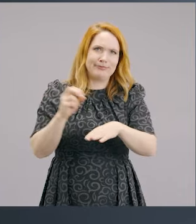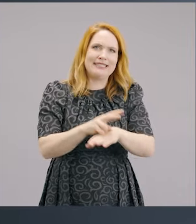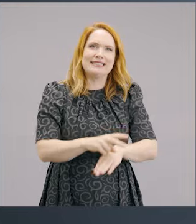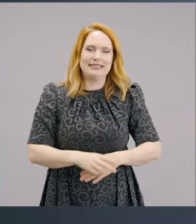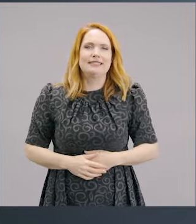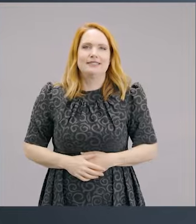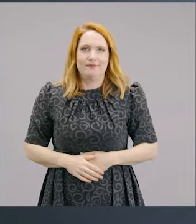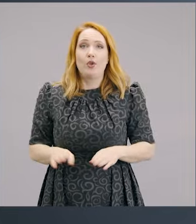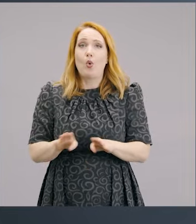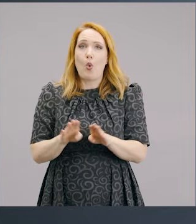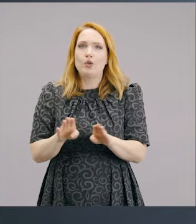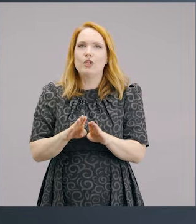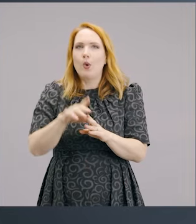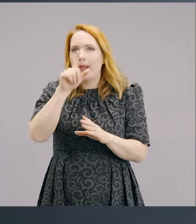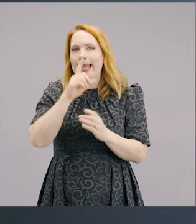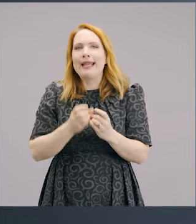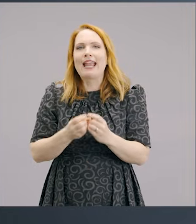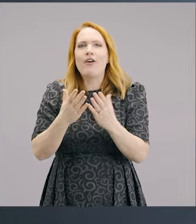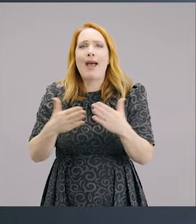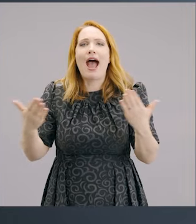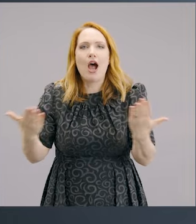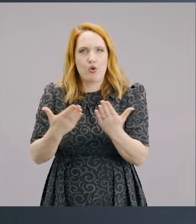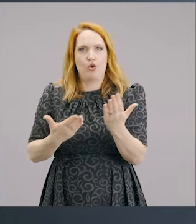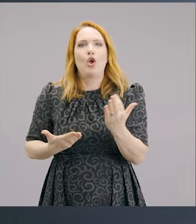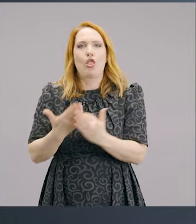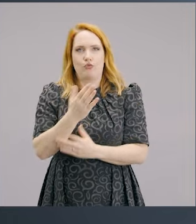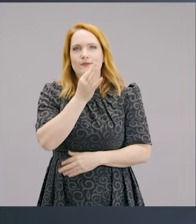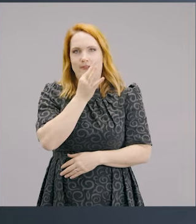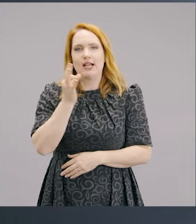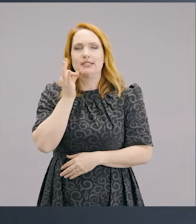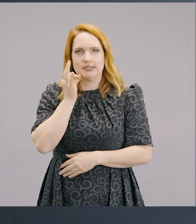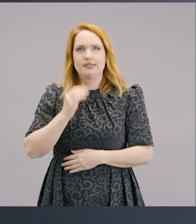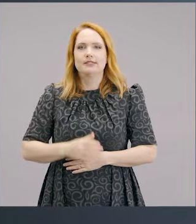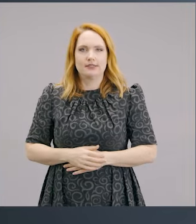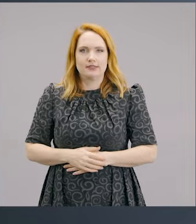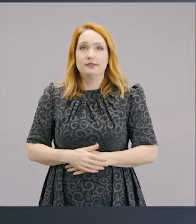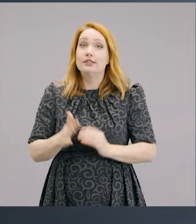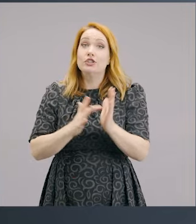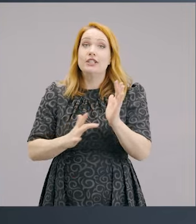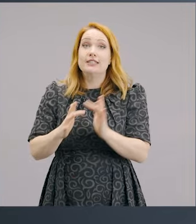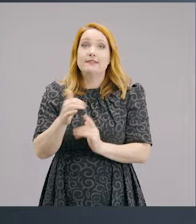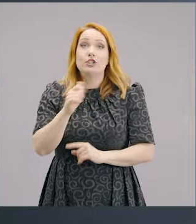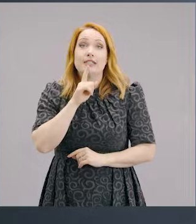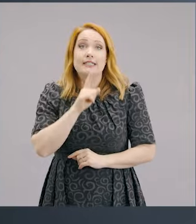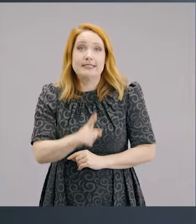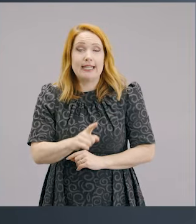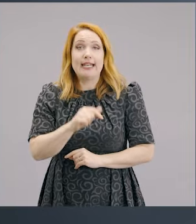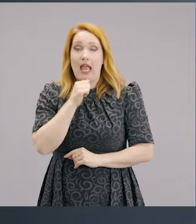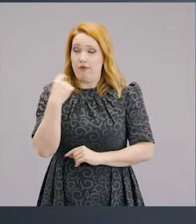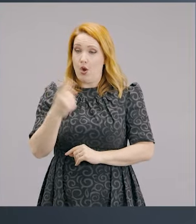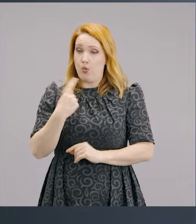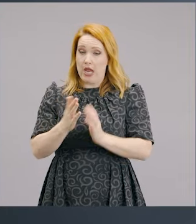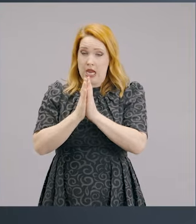And we sacrifice through fasting as well. Jesus said that when we